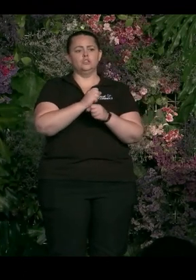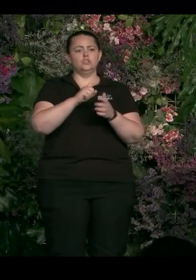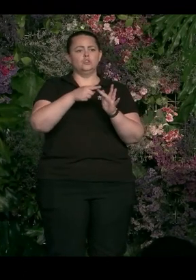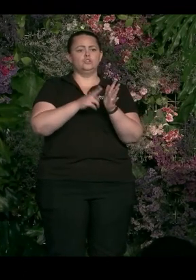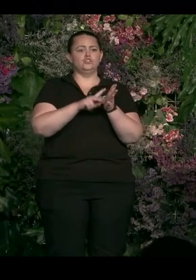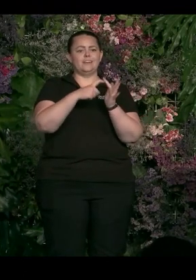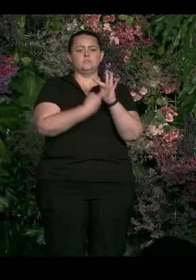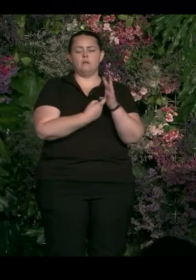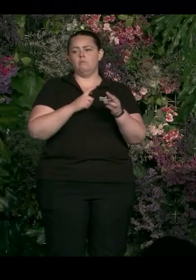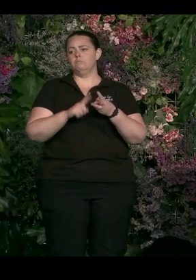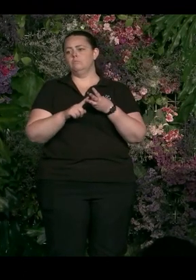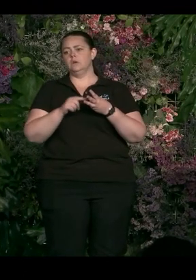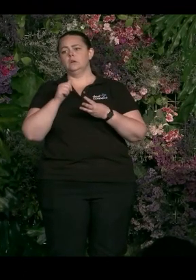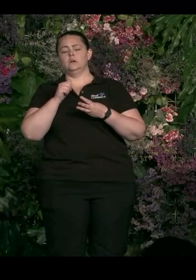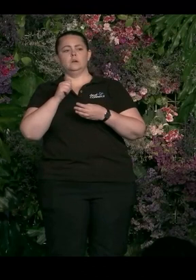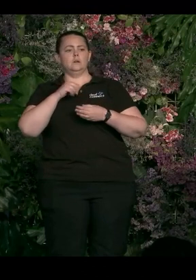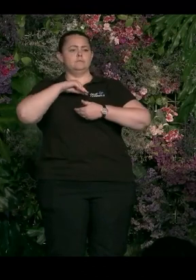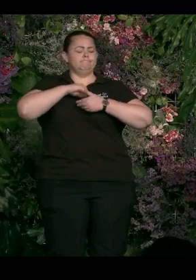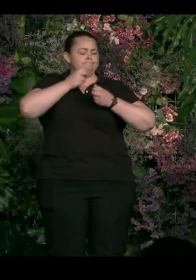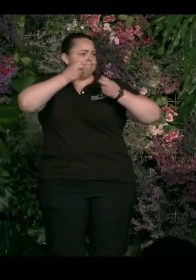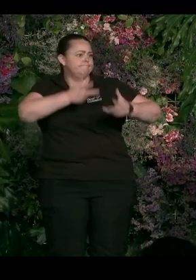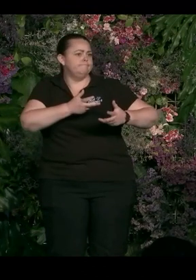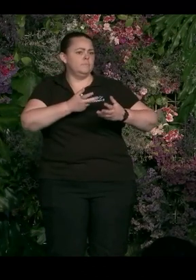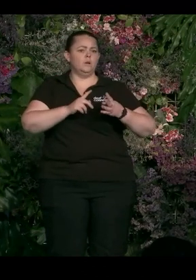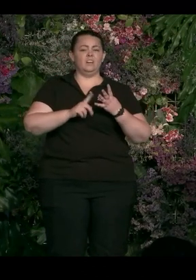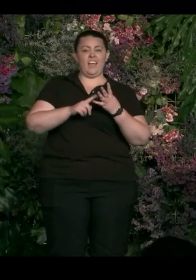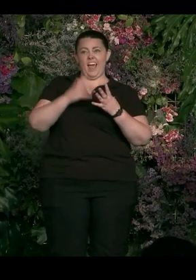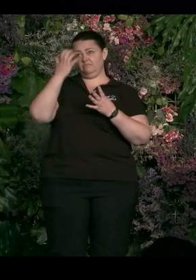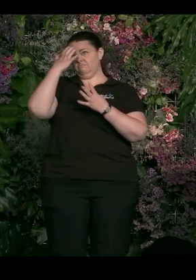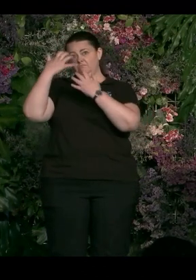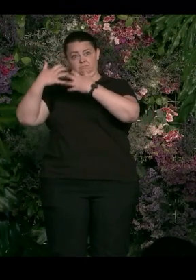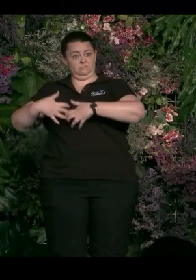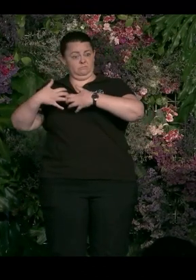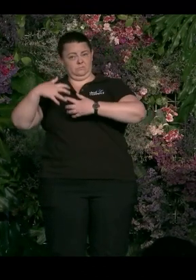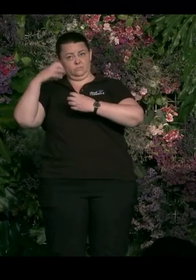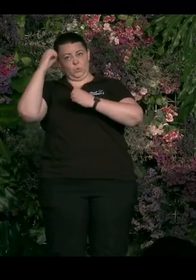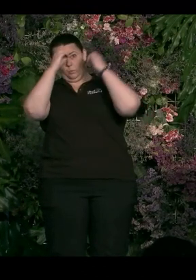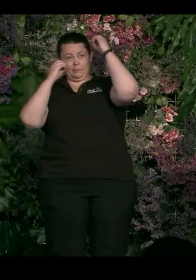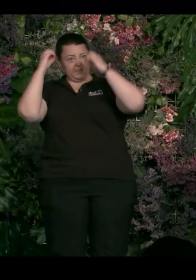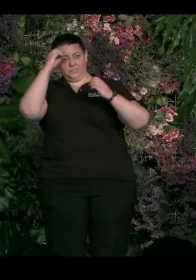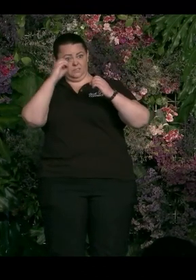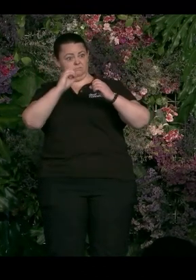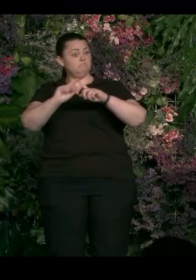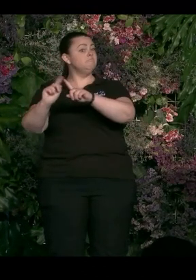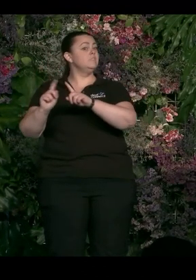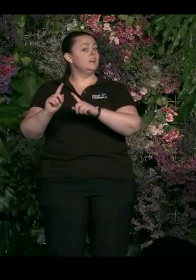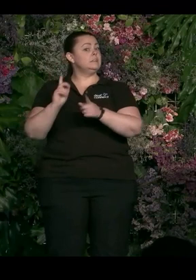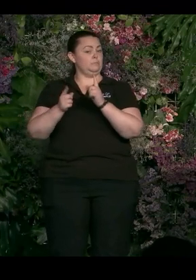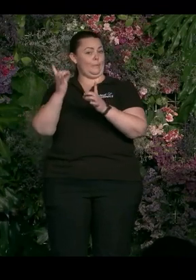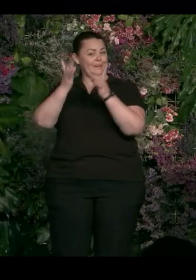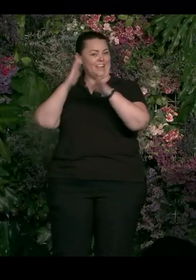often forget about, you know, cognitive diversity. And I think that's something that I've always thought about when